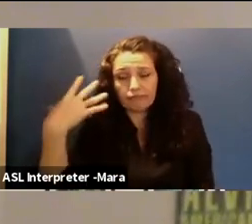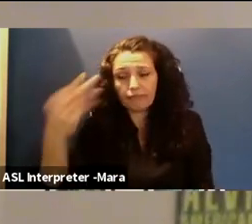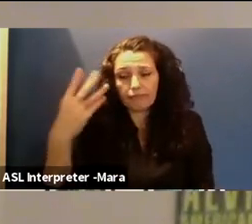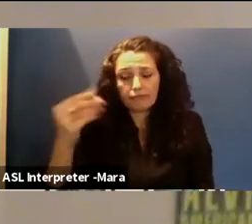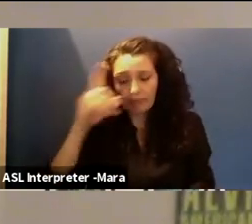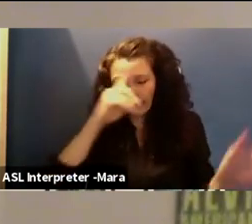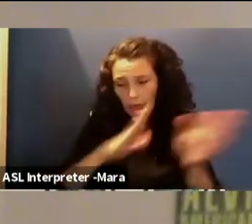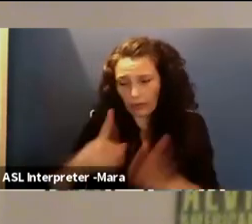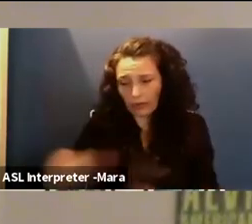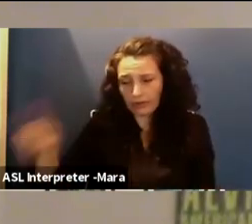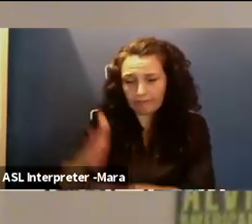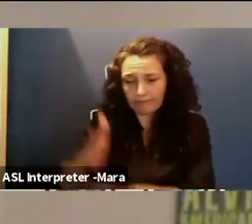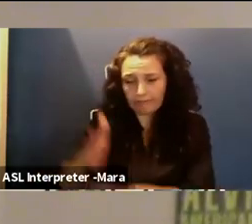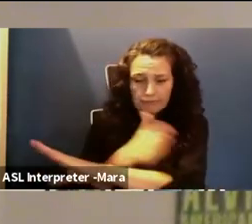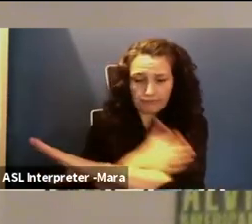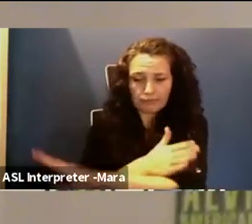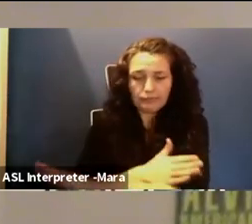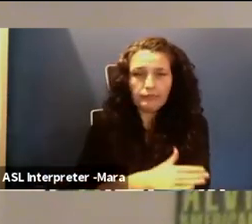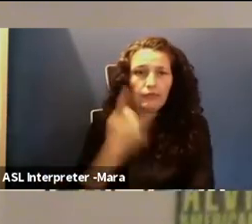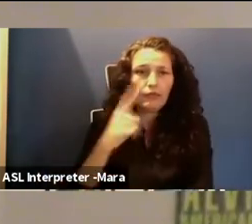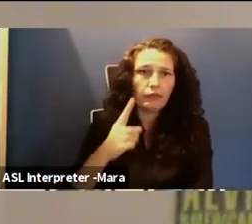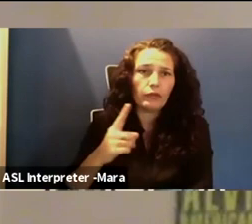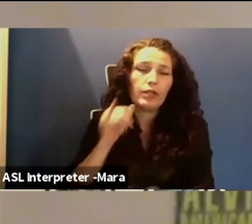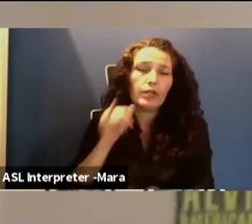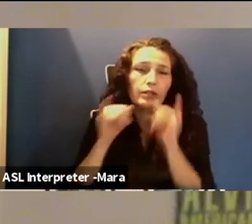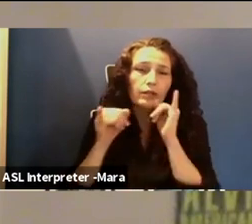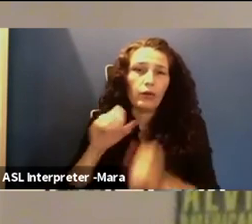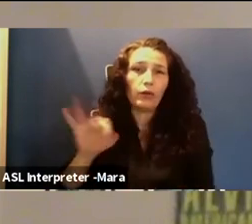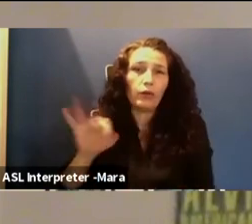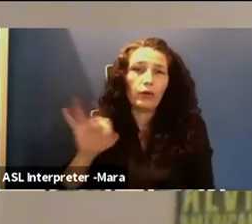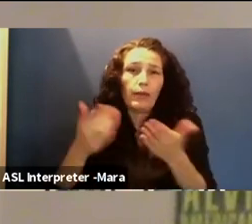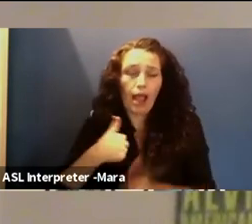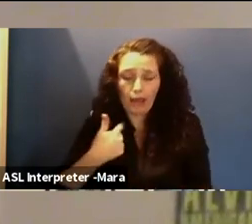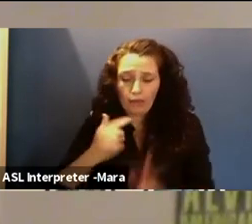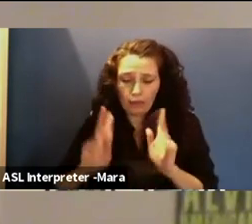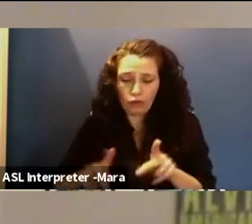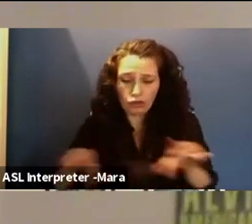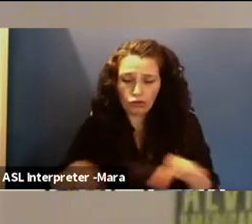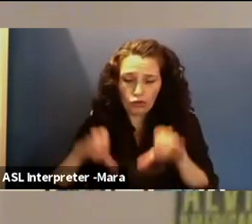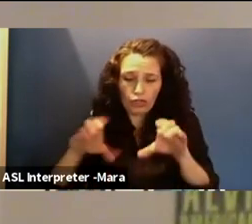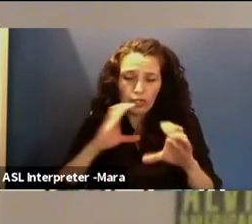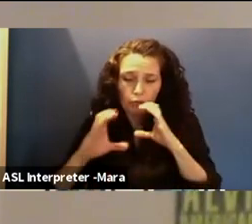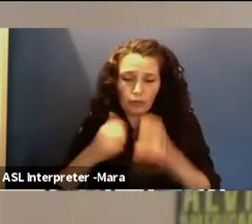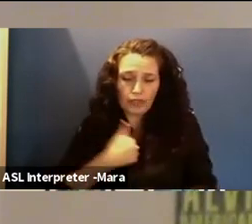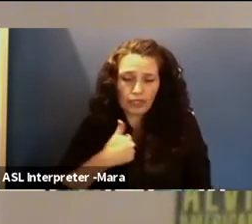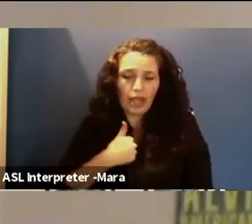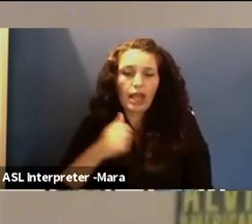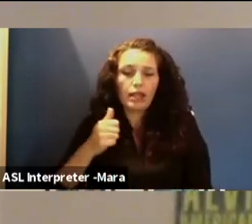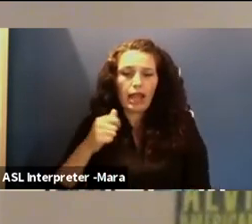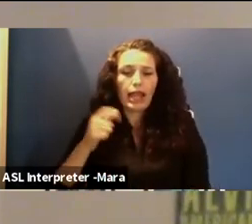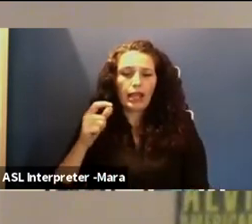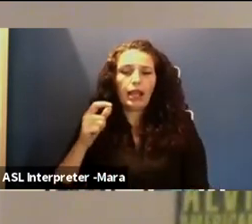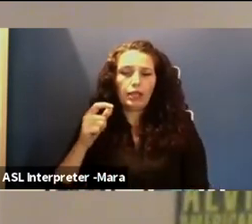them, for instance, for a media interview, or if I'm the one doing the communicating, I use that scientific